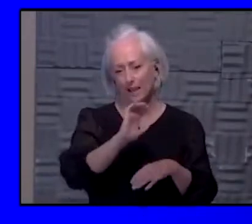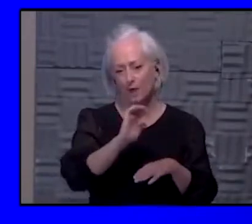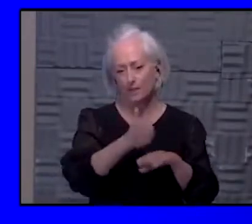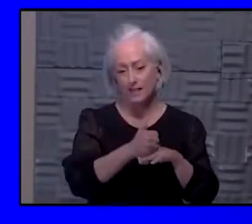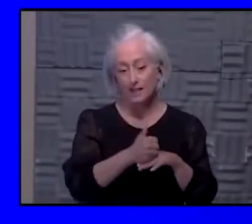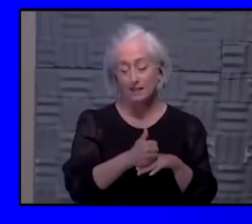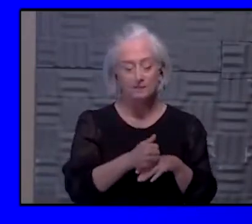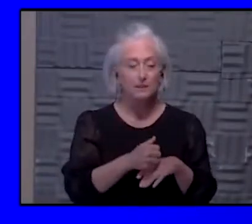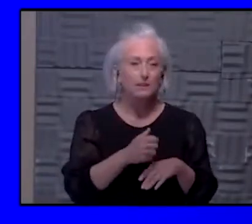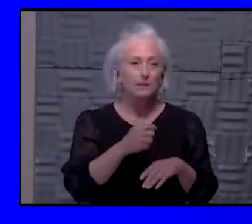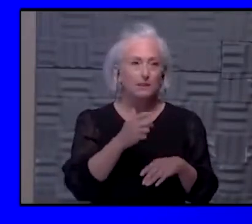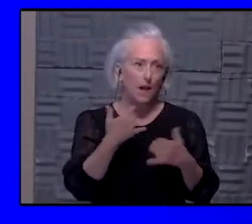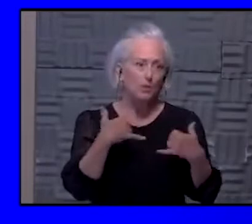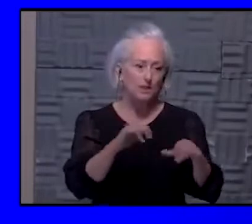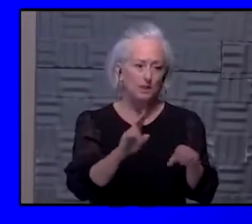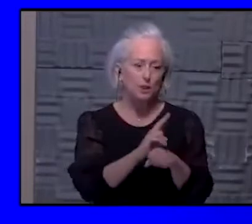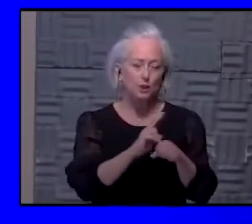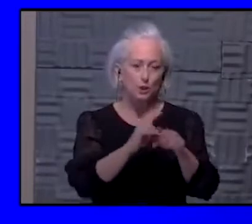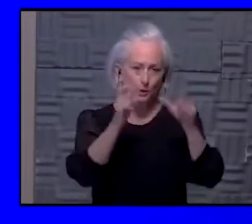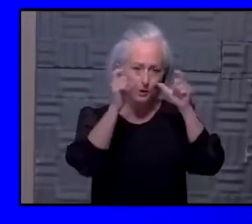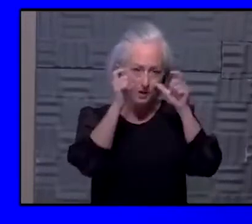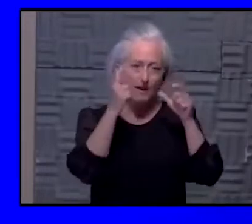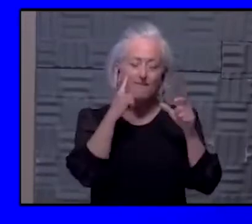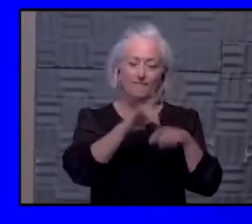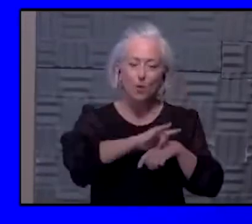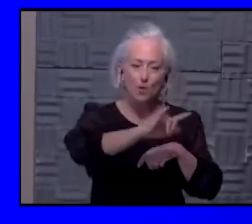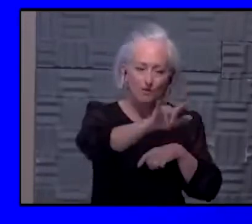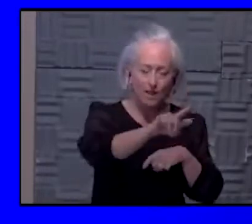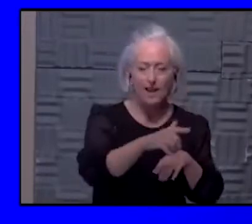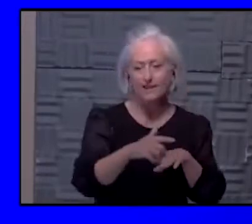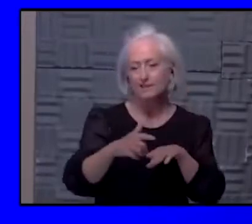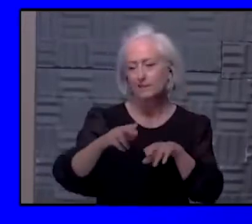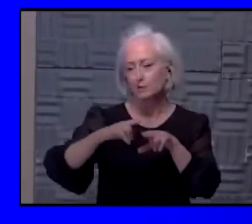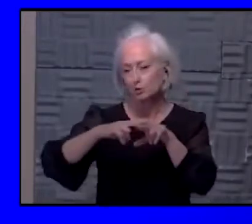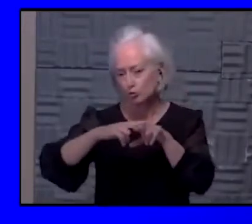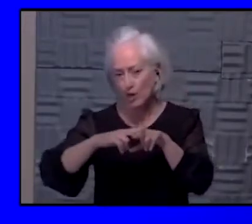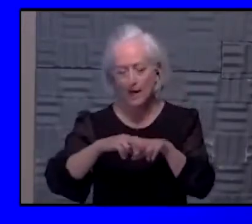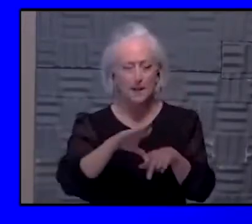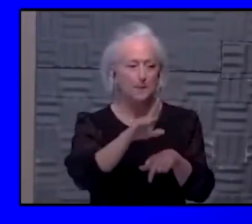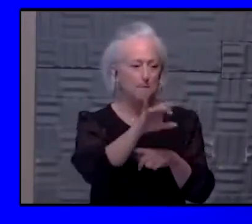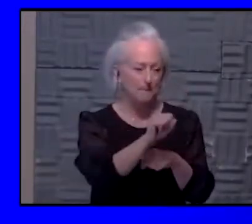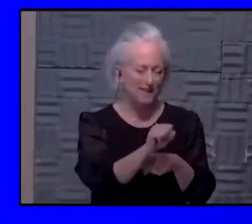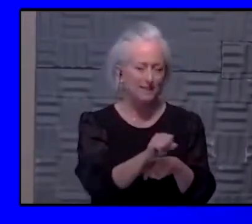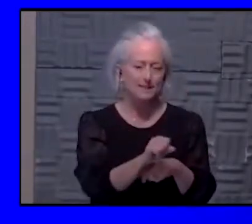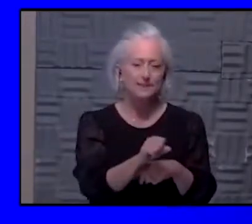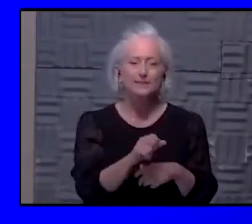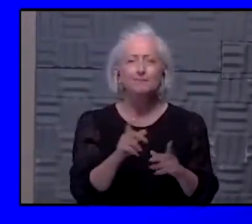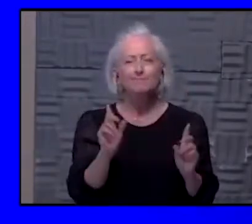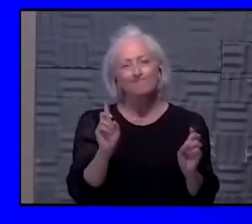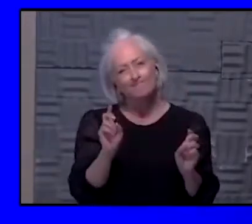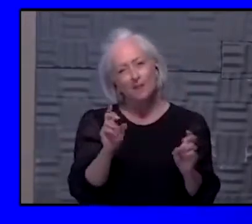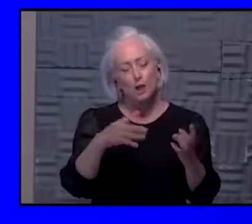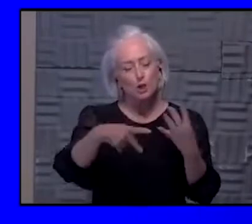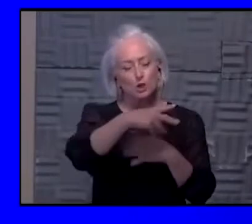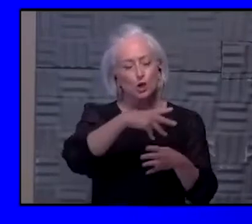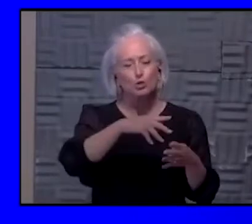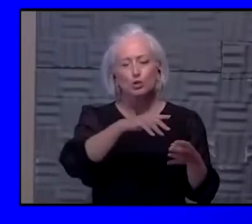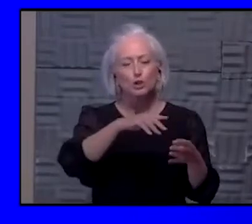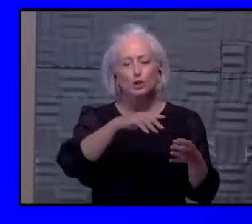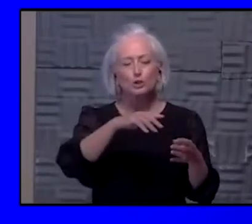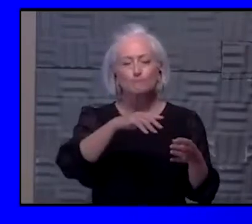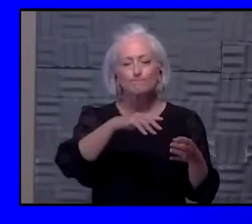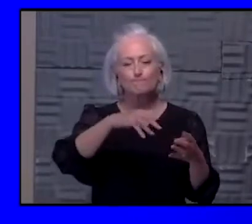flights either or any travel, whether that's a train or bus. You know, social situations, again, don't really wear eye protection in those